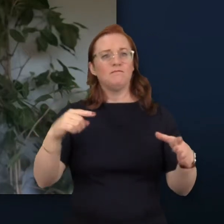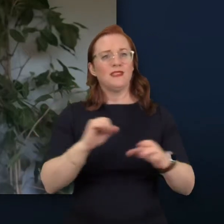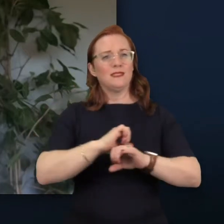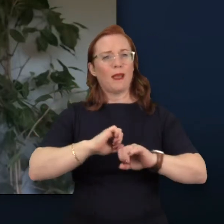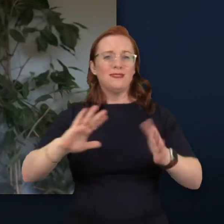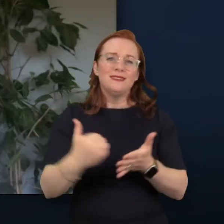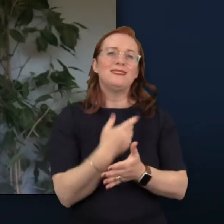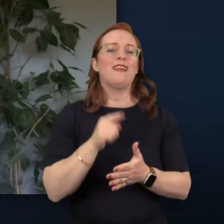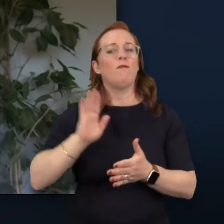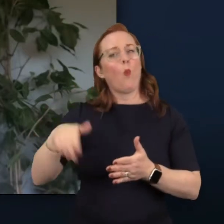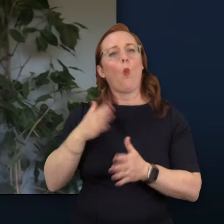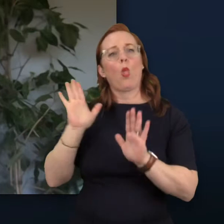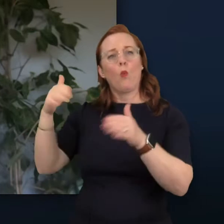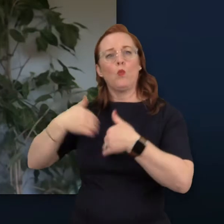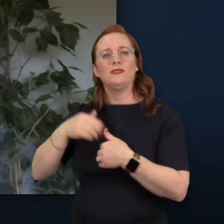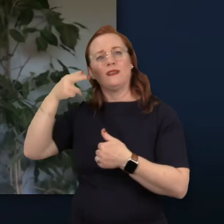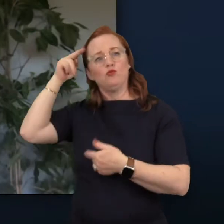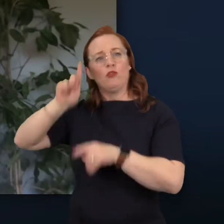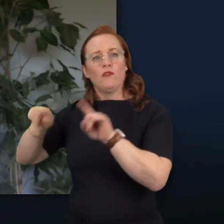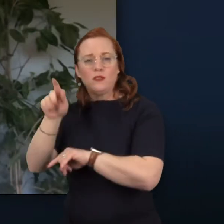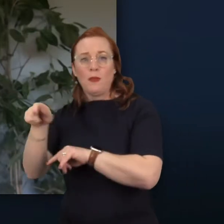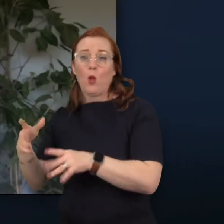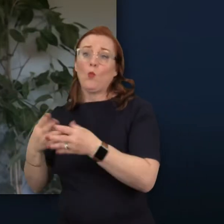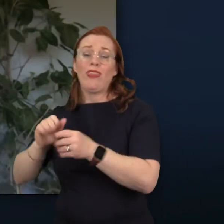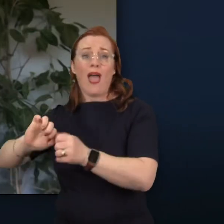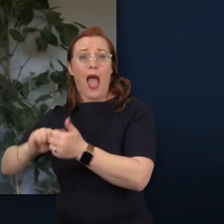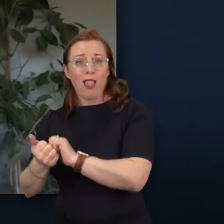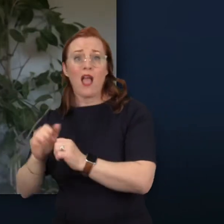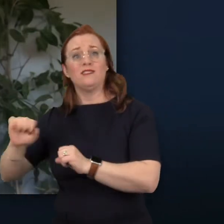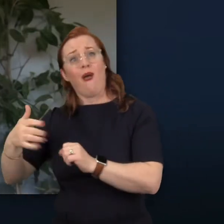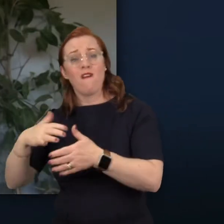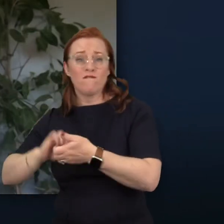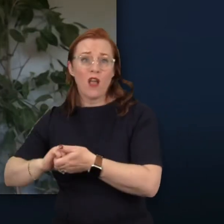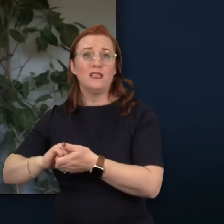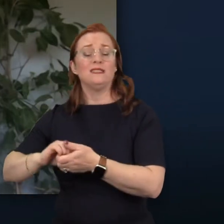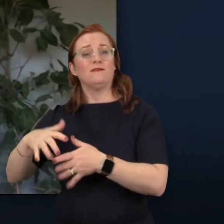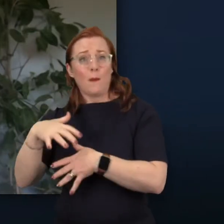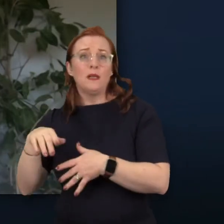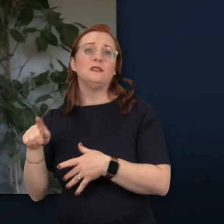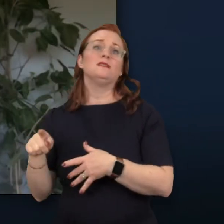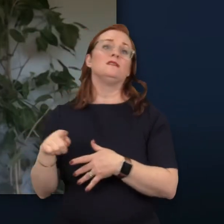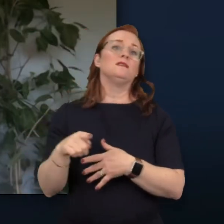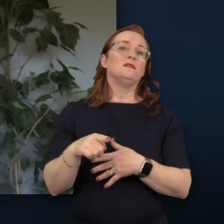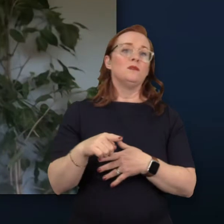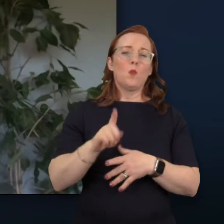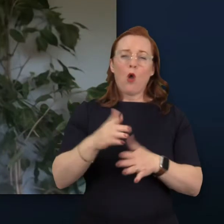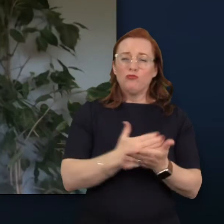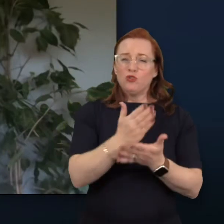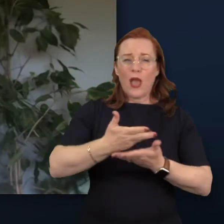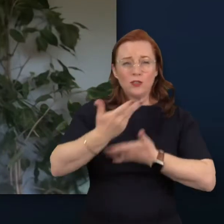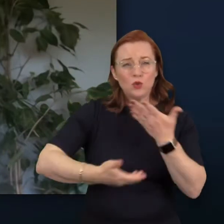working in our sector. By providing a centre to share stories, find sponsors,